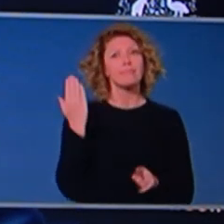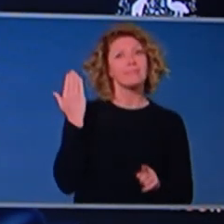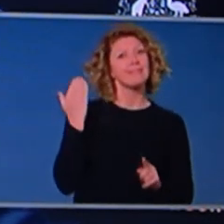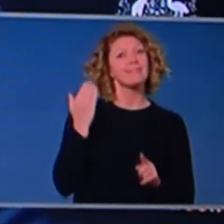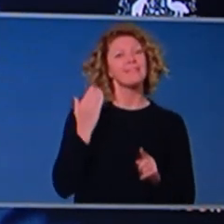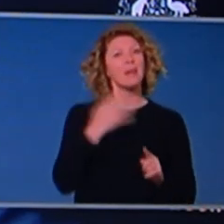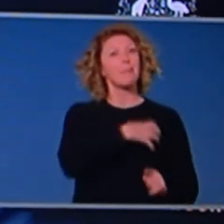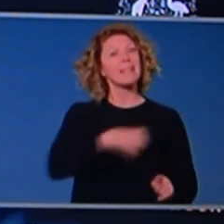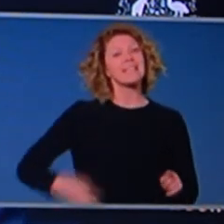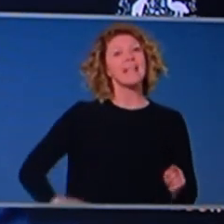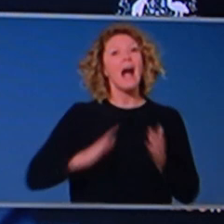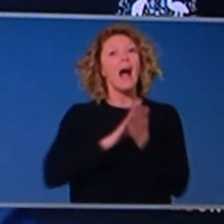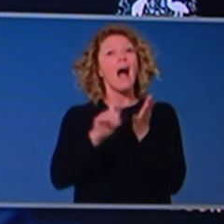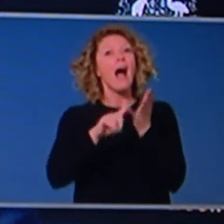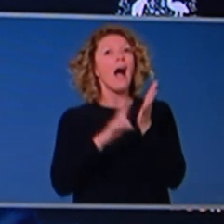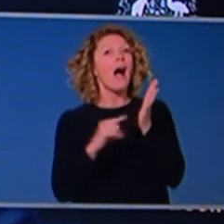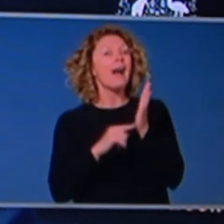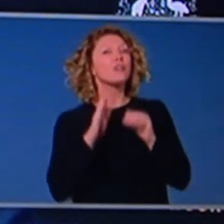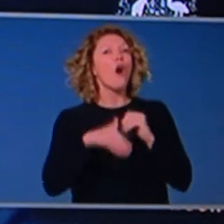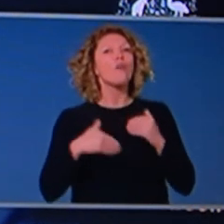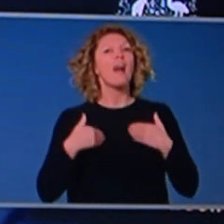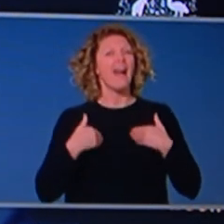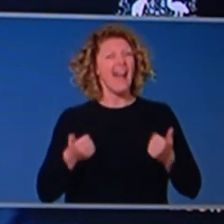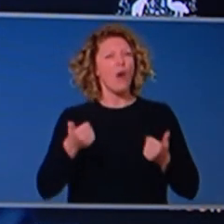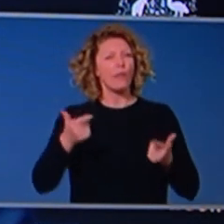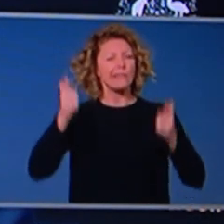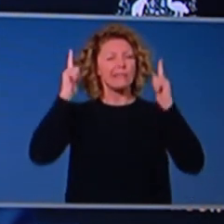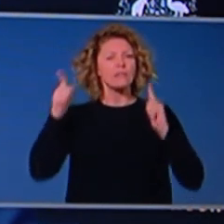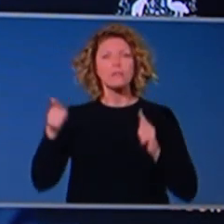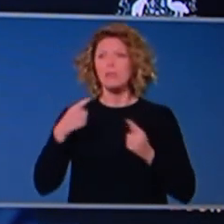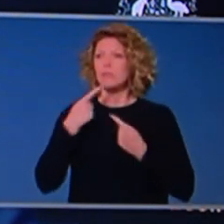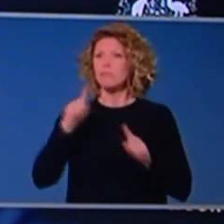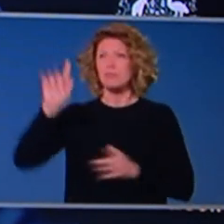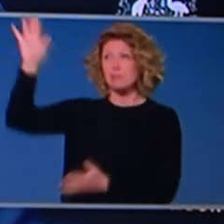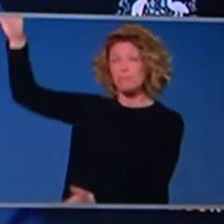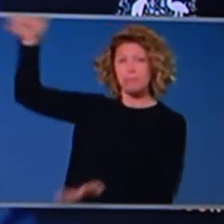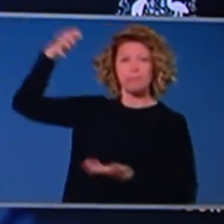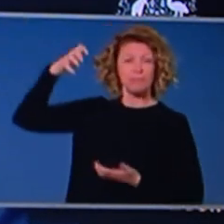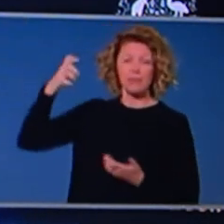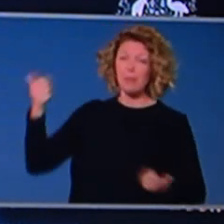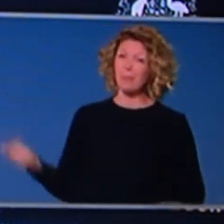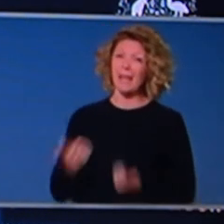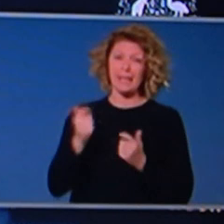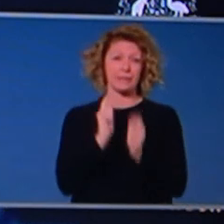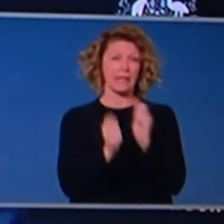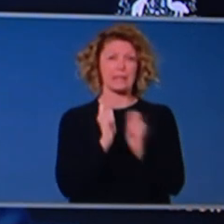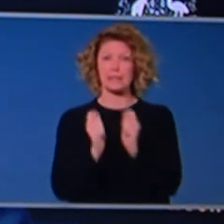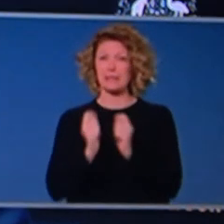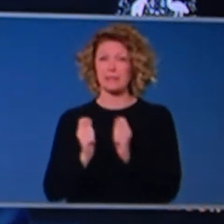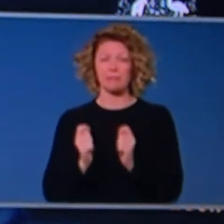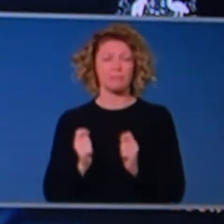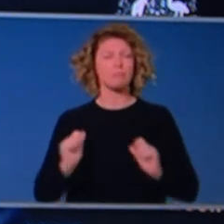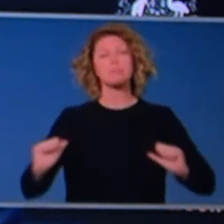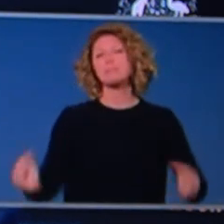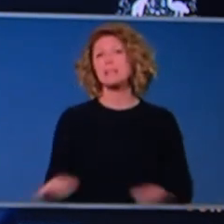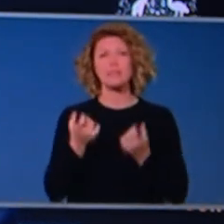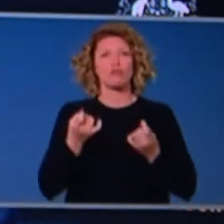week about our secure supply line of COVID-19 PCR tests now. And we now have a framework of testing,